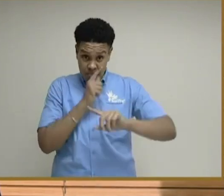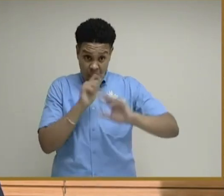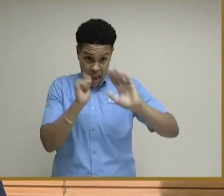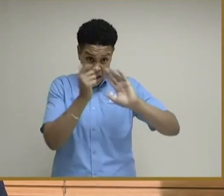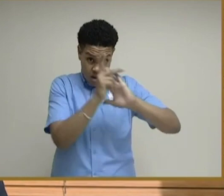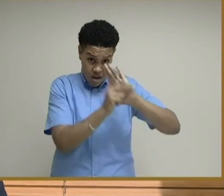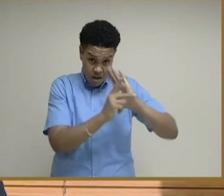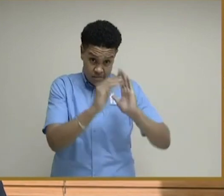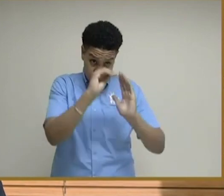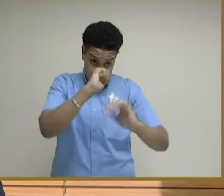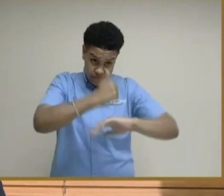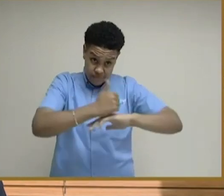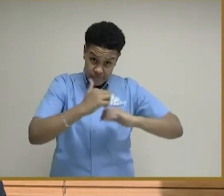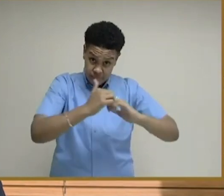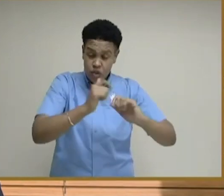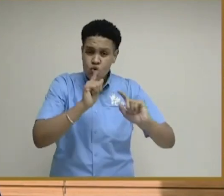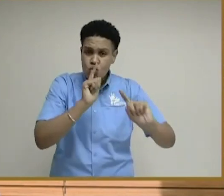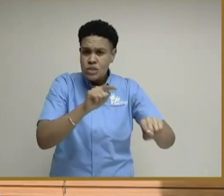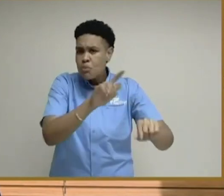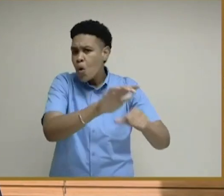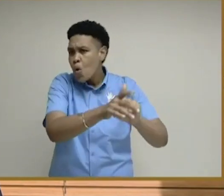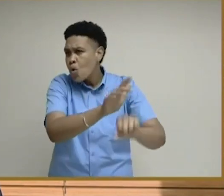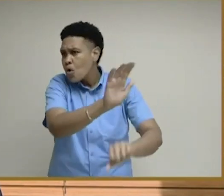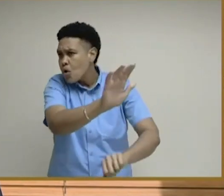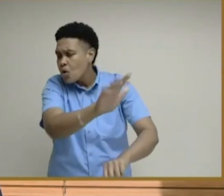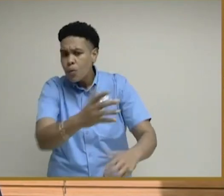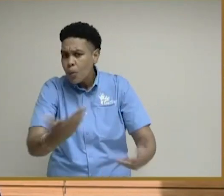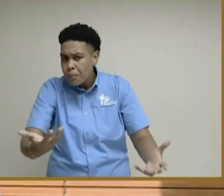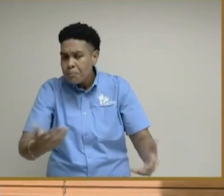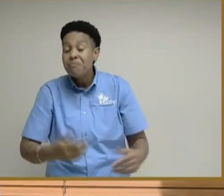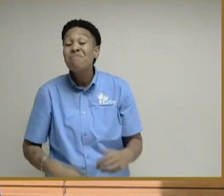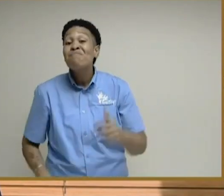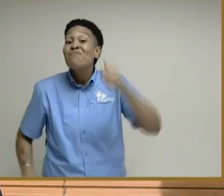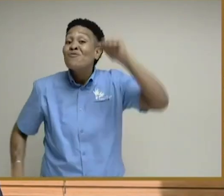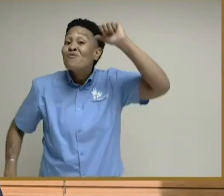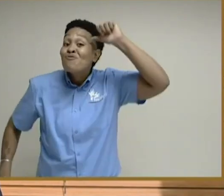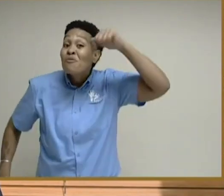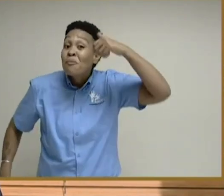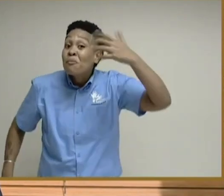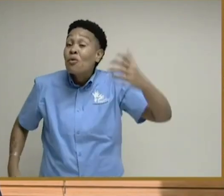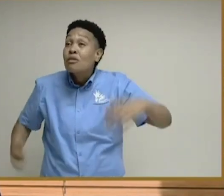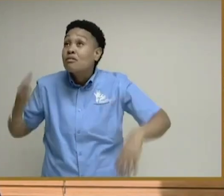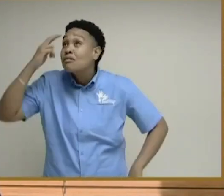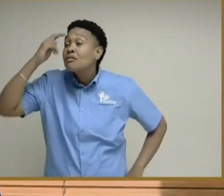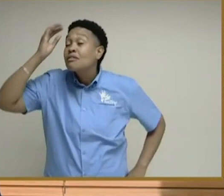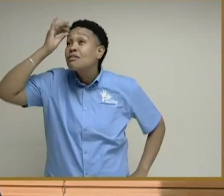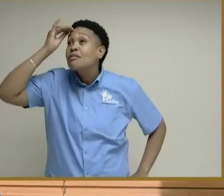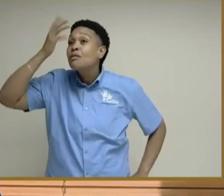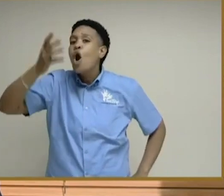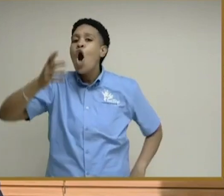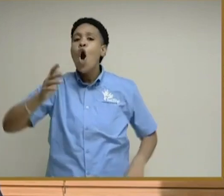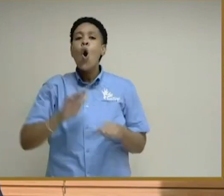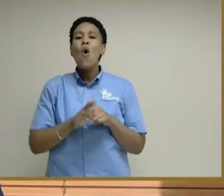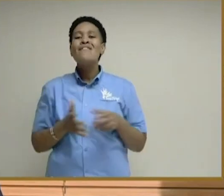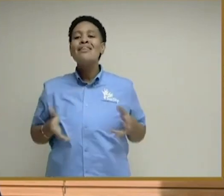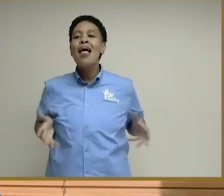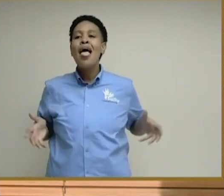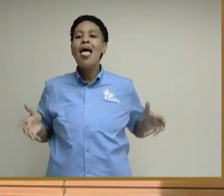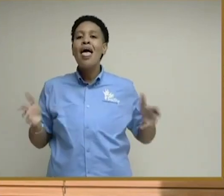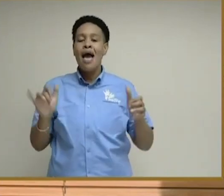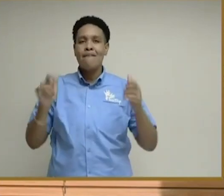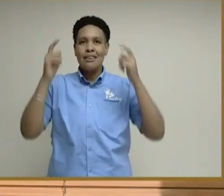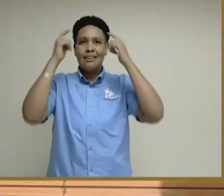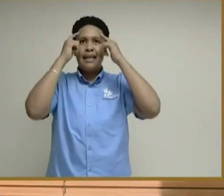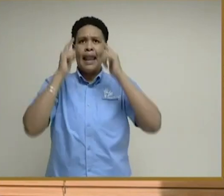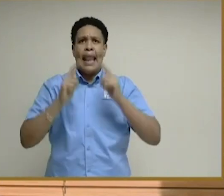around the response to COVID, remember now we are about living with COVID, and so COVID is around. The